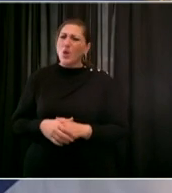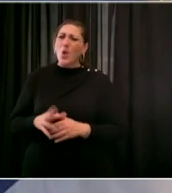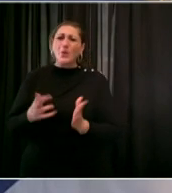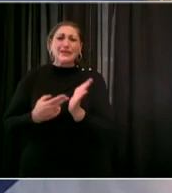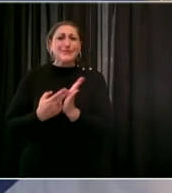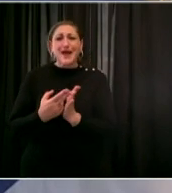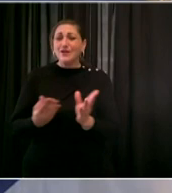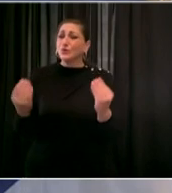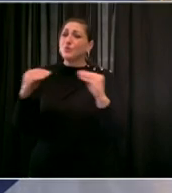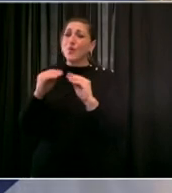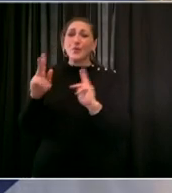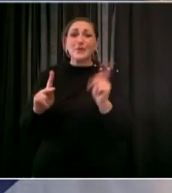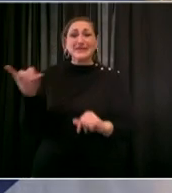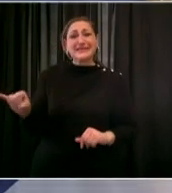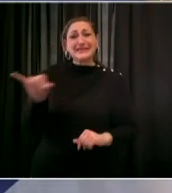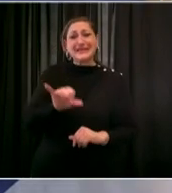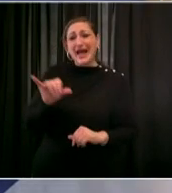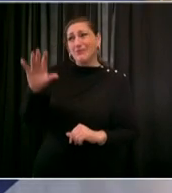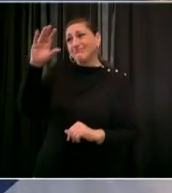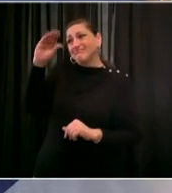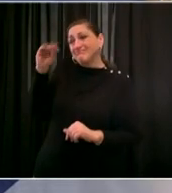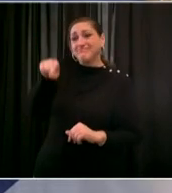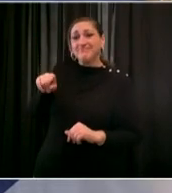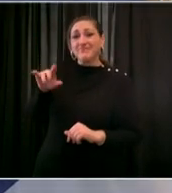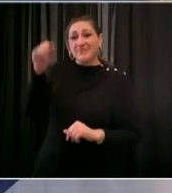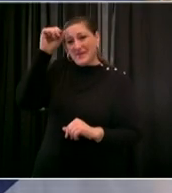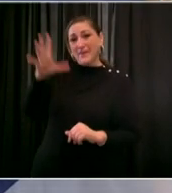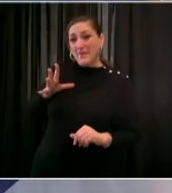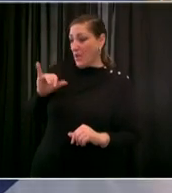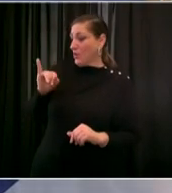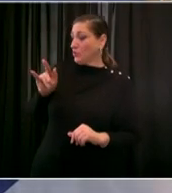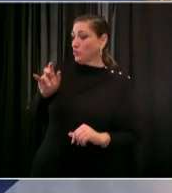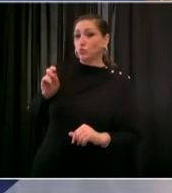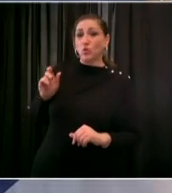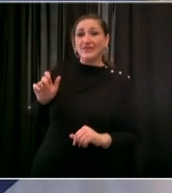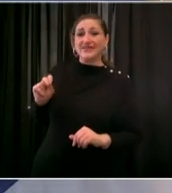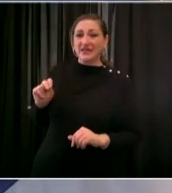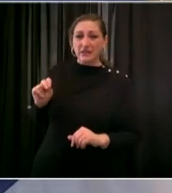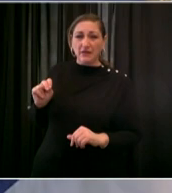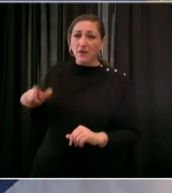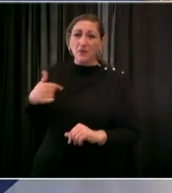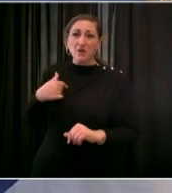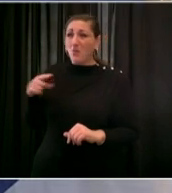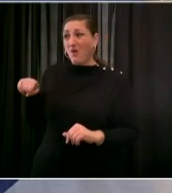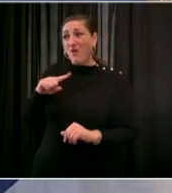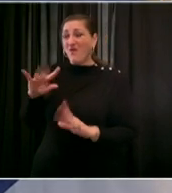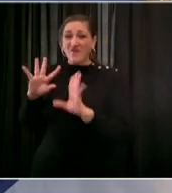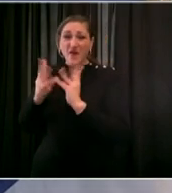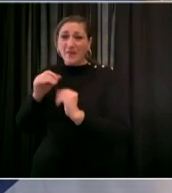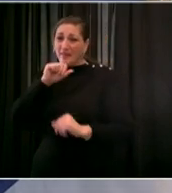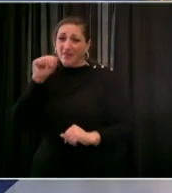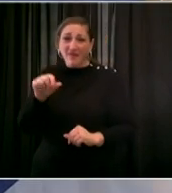people who are loved people in need of compassion treatment and